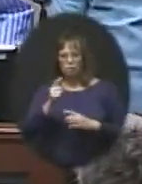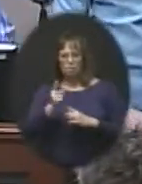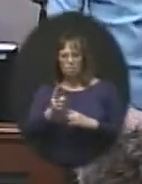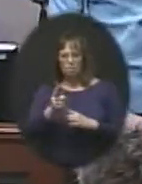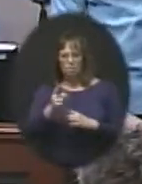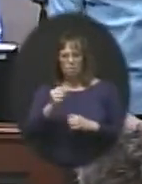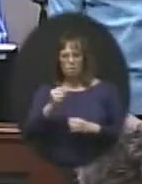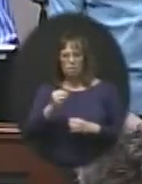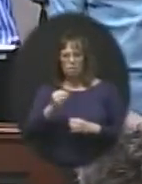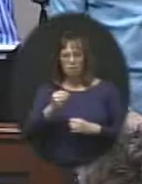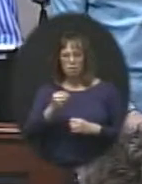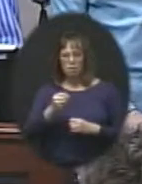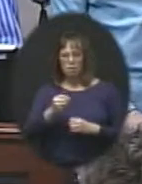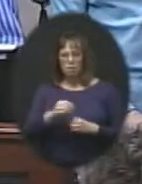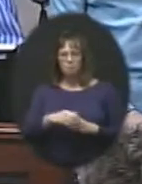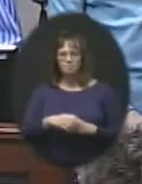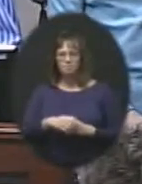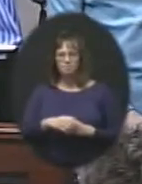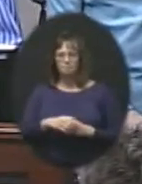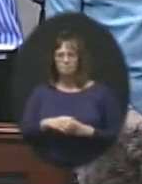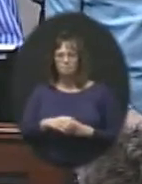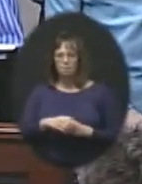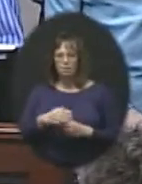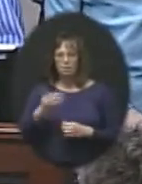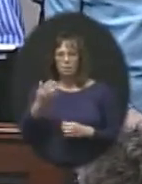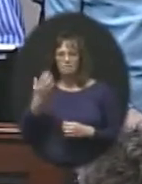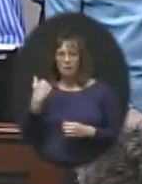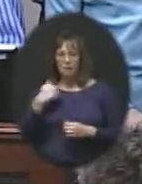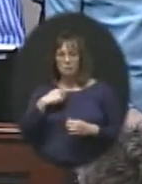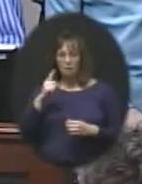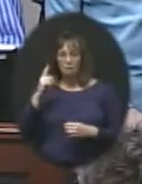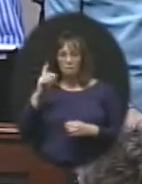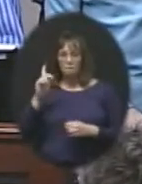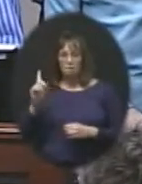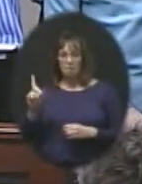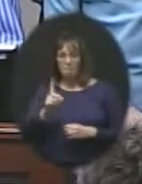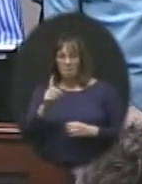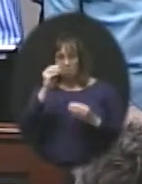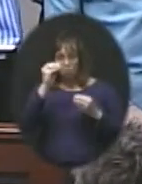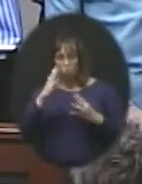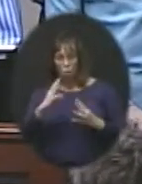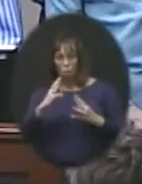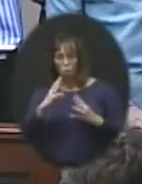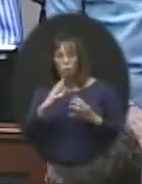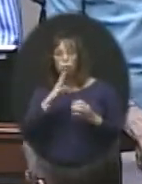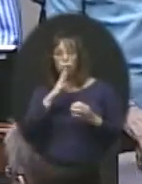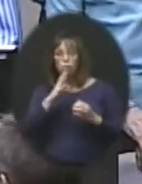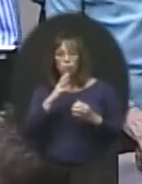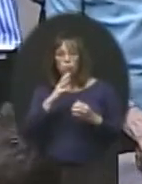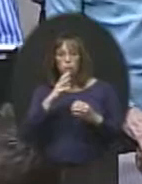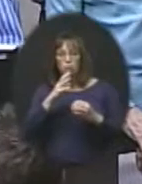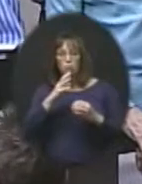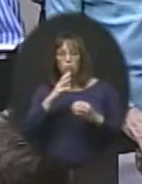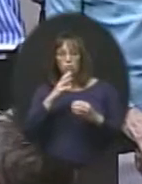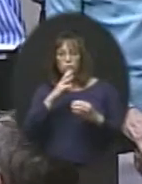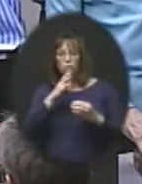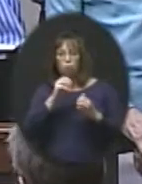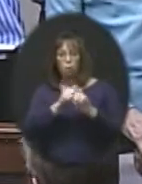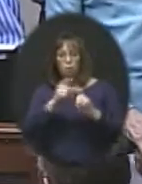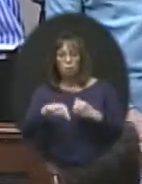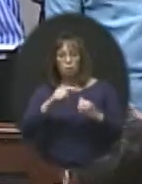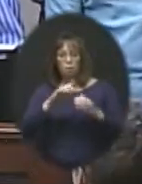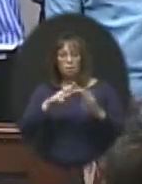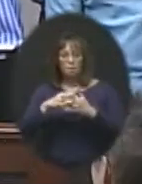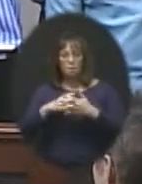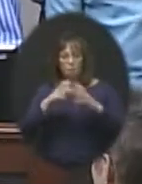in the past, I've come up and talked to you about American Education Week and it being a